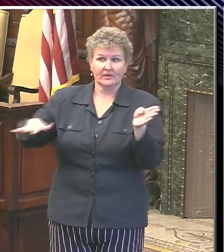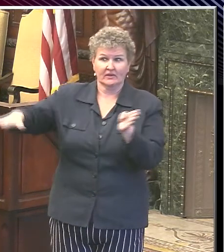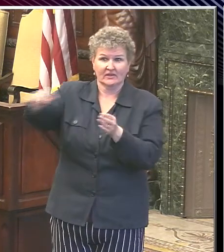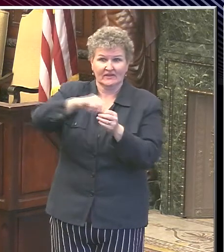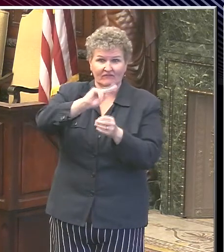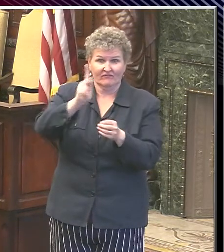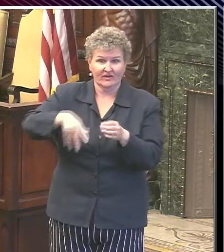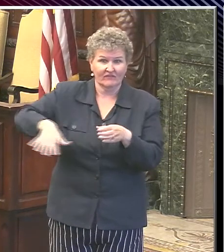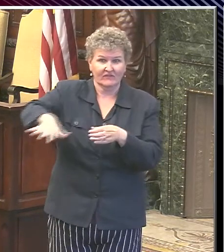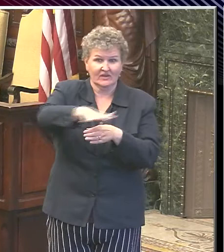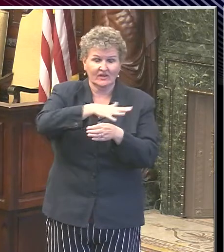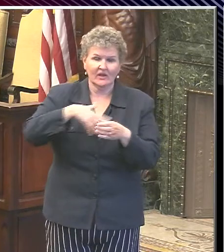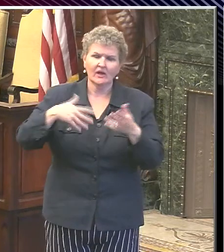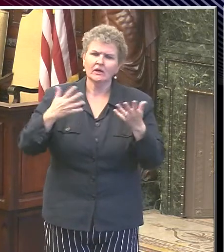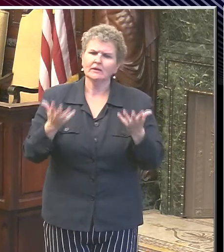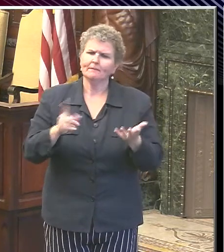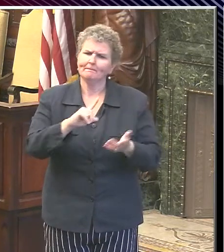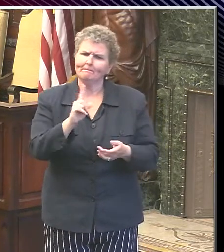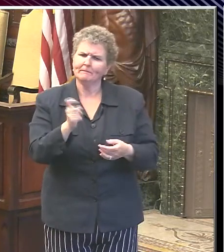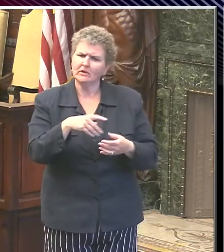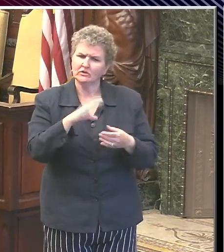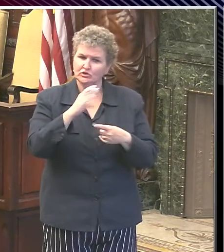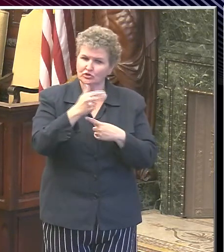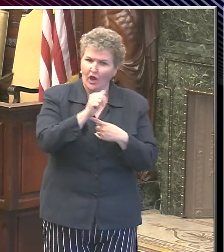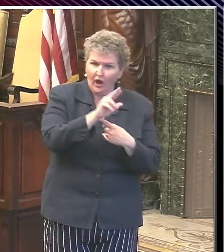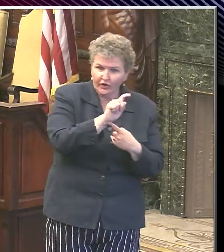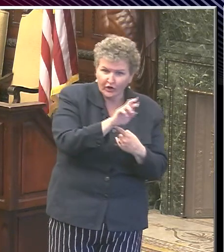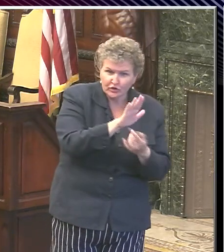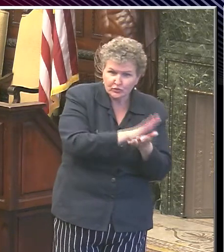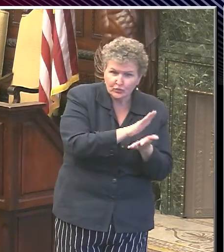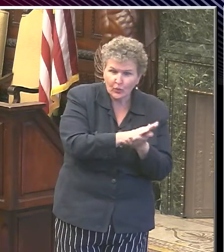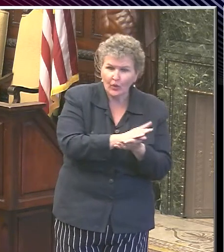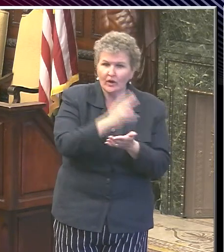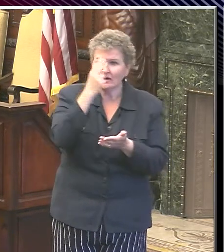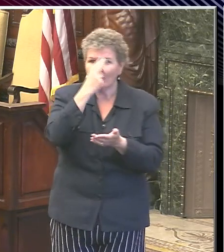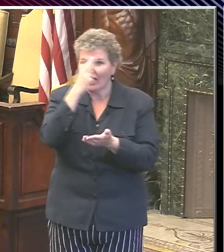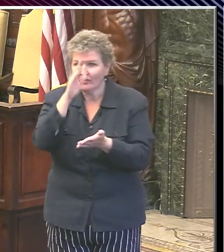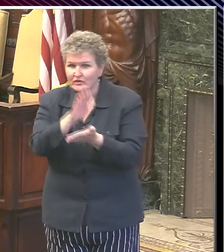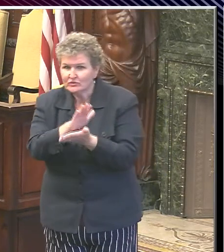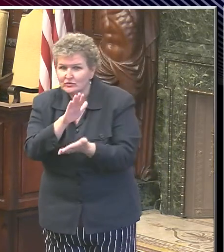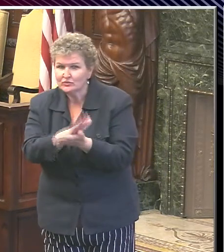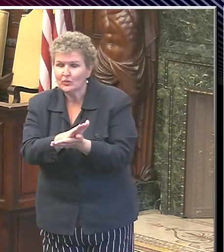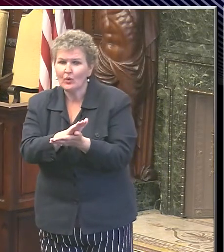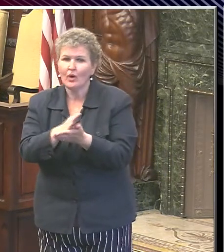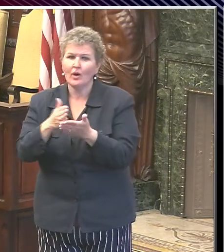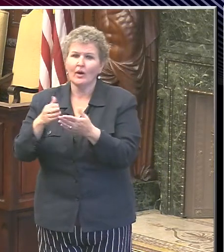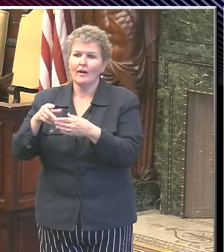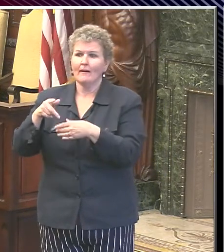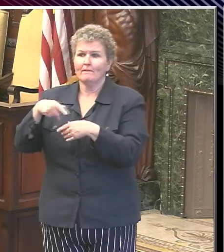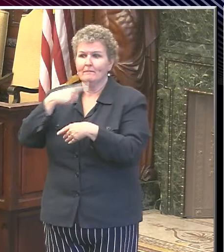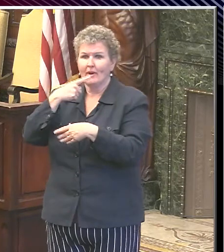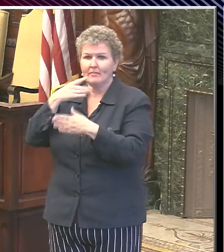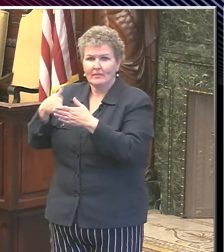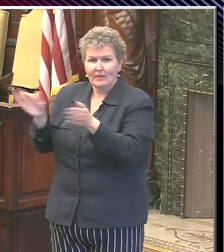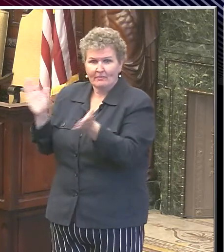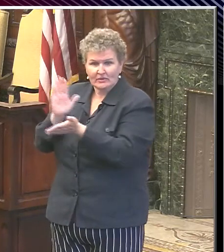differences between the charter schools and the Catholic schools versus, you know, public?